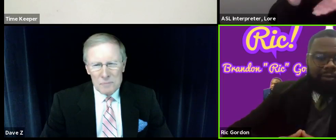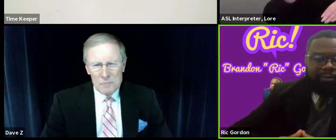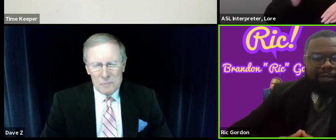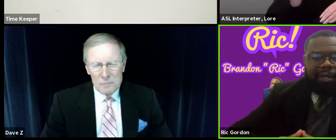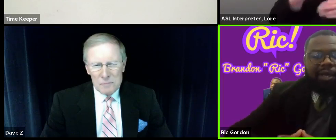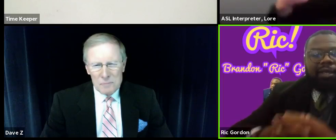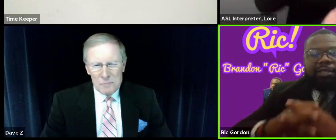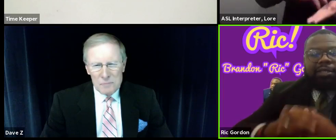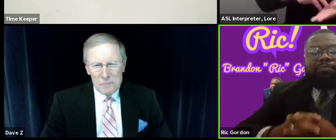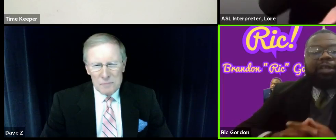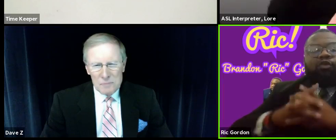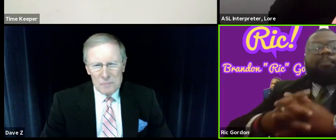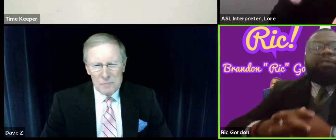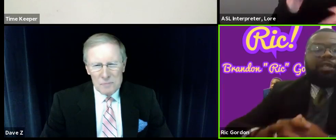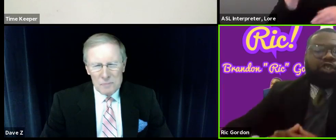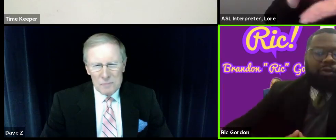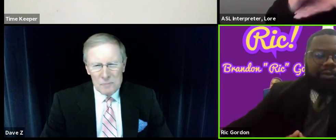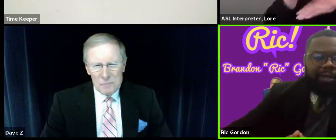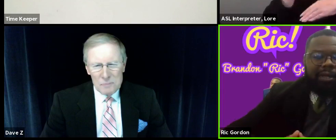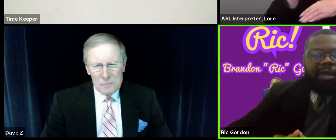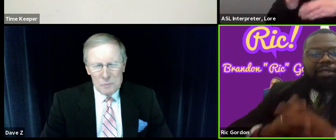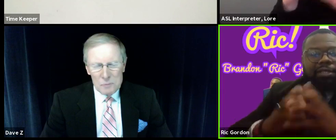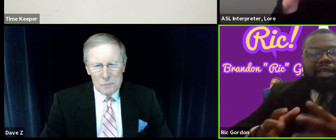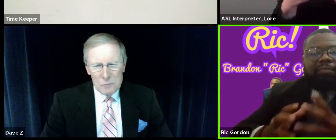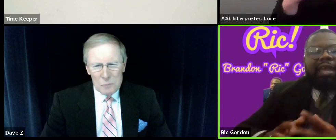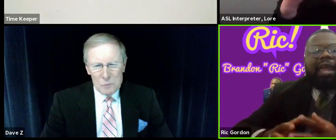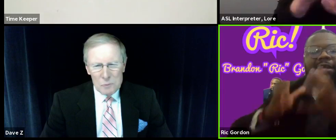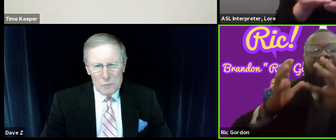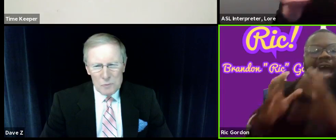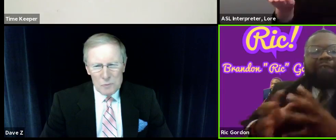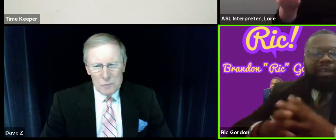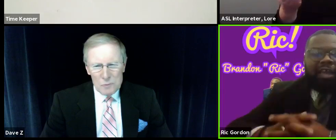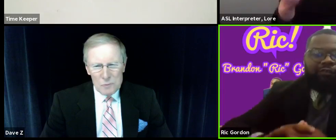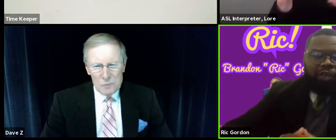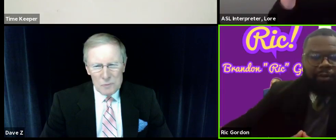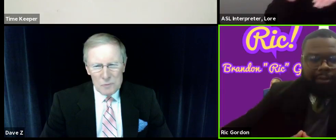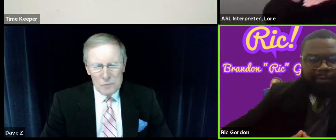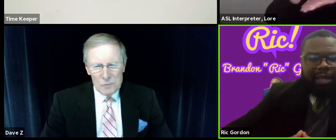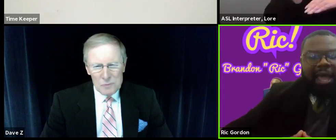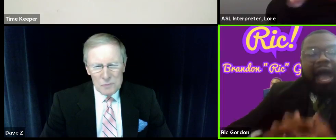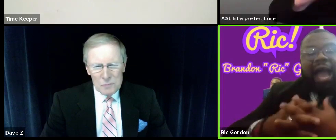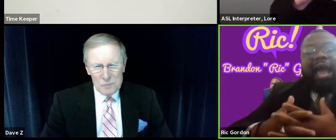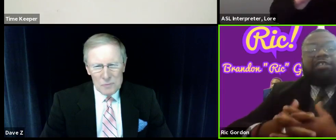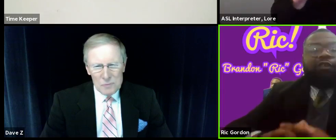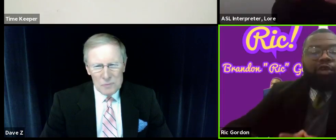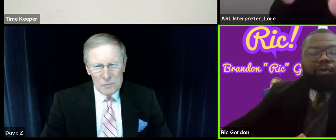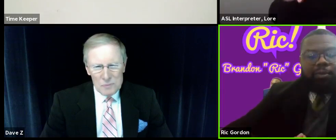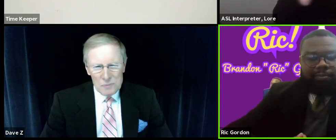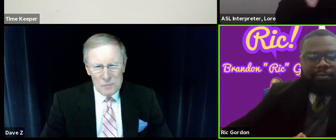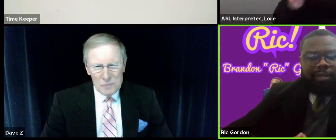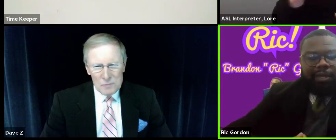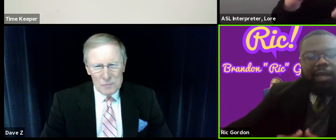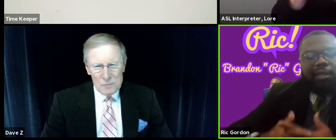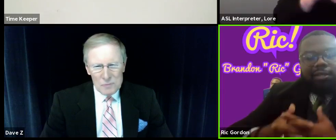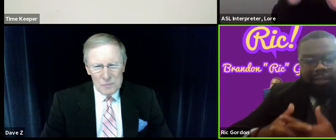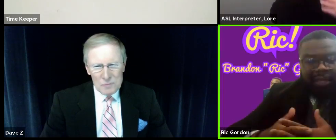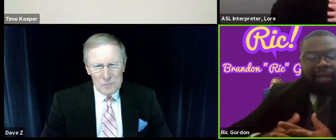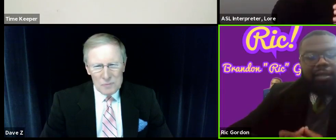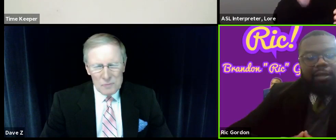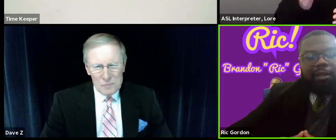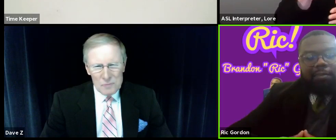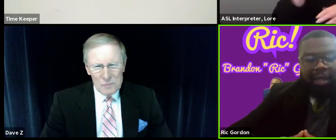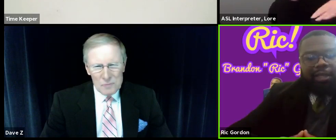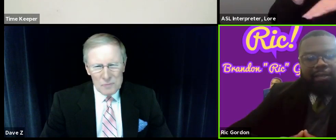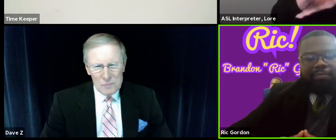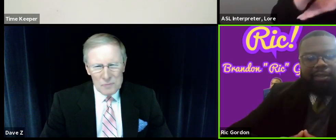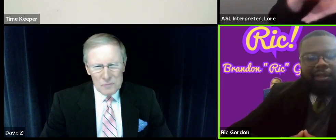stand for you. Send me to represent you. Send me to advocate for you. I ask for you to